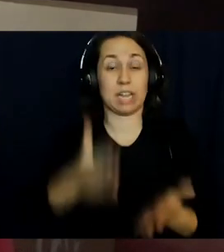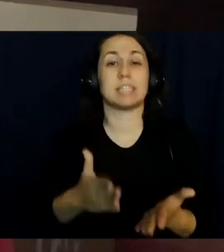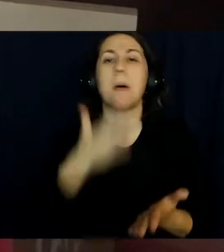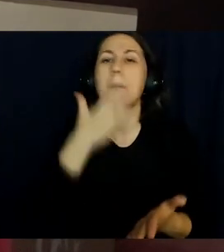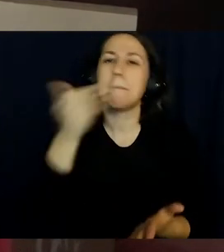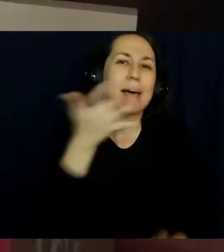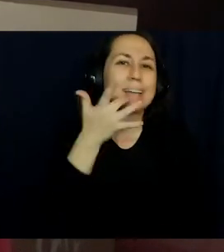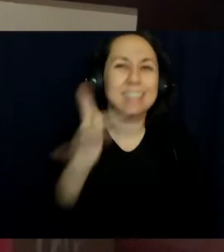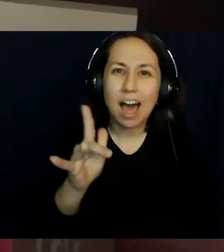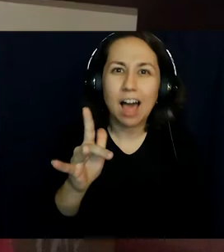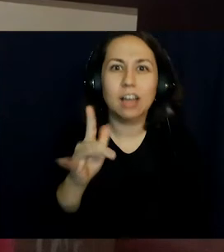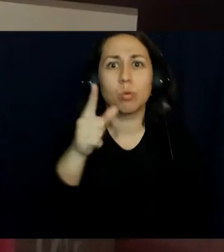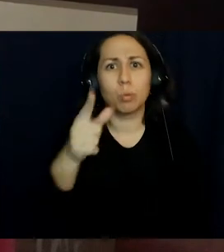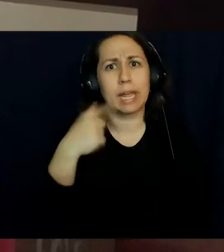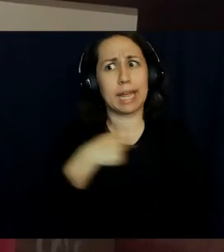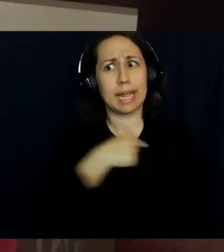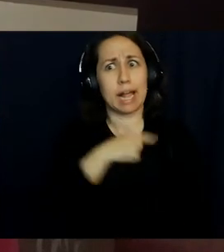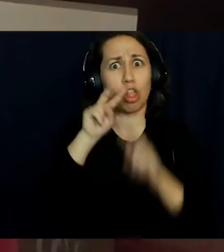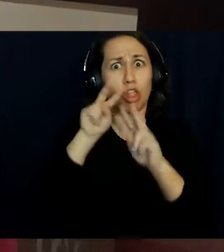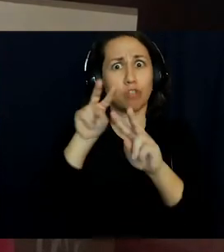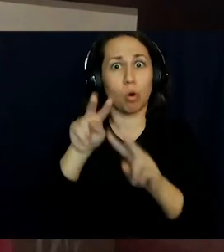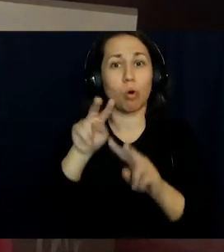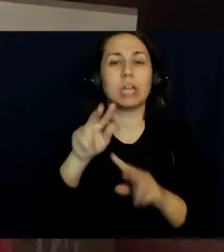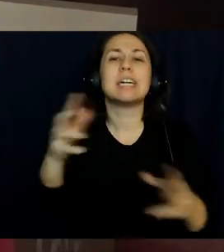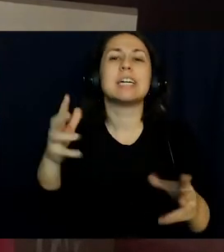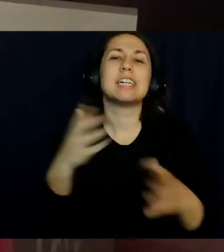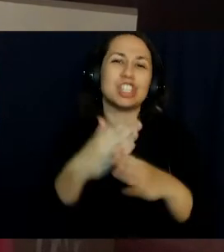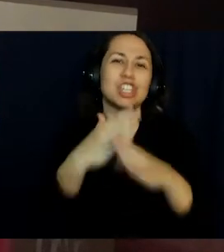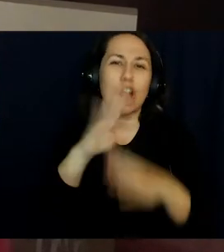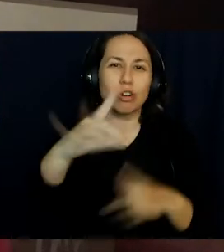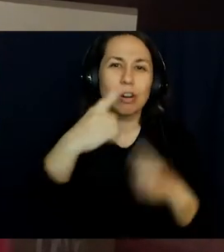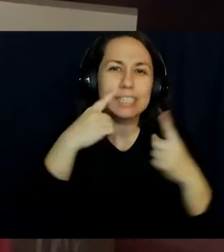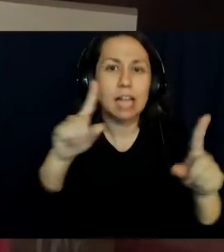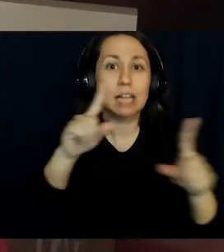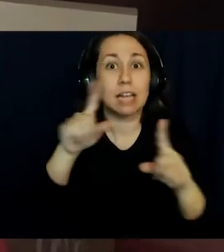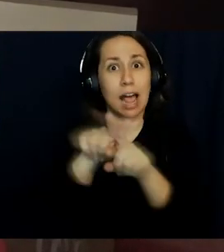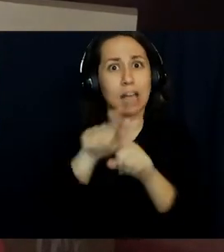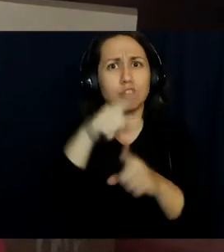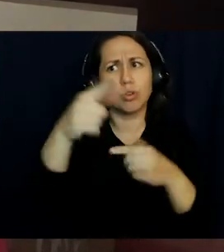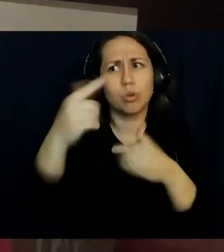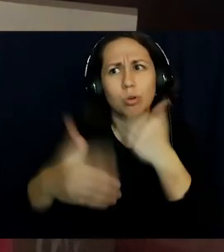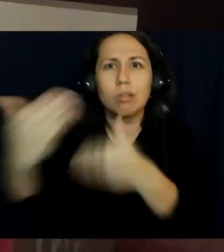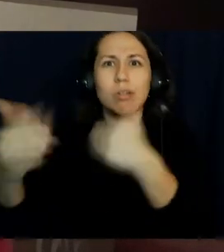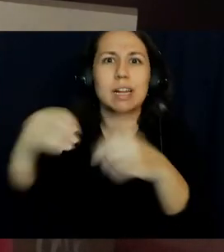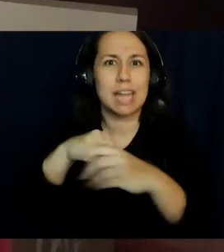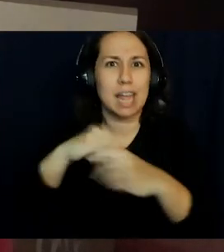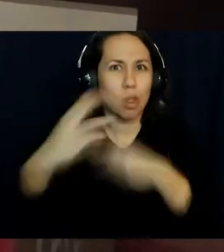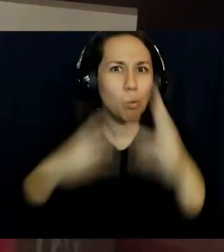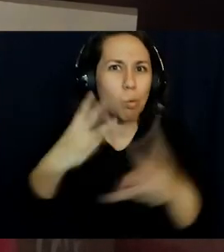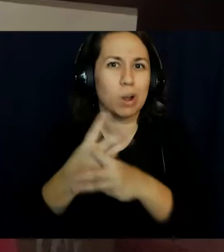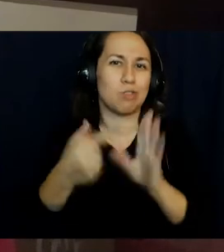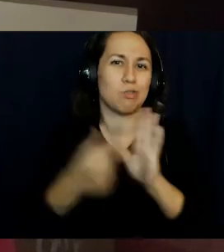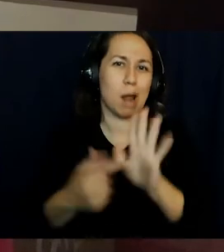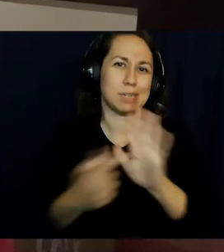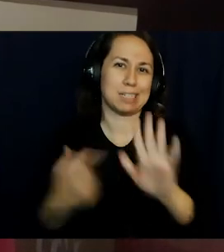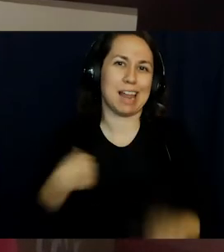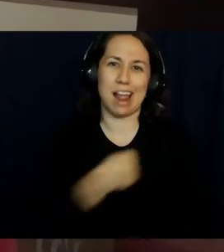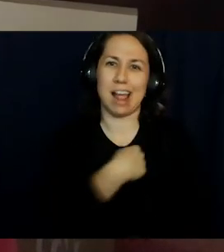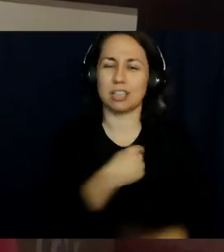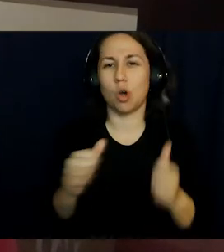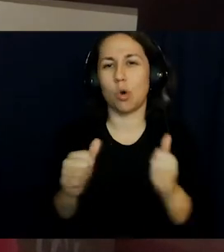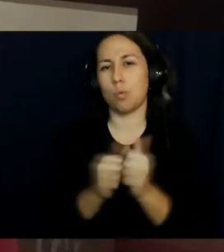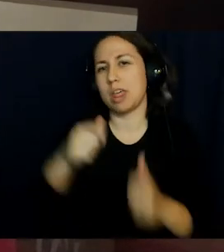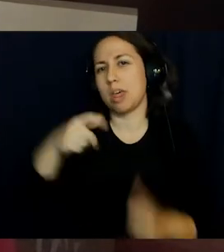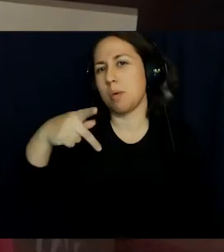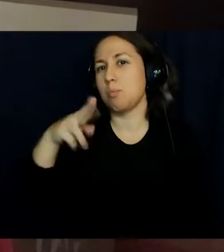the best of luck and we look forward to sharing your successes as you go out into the world and represent us